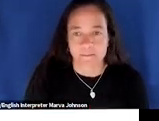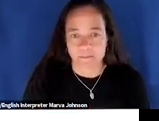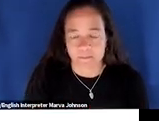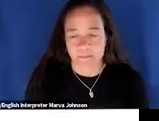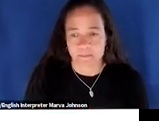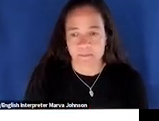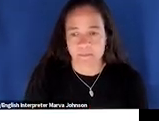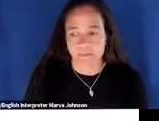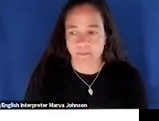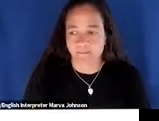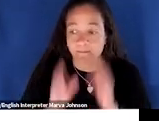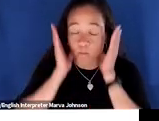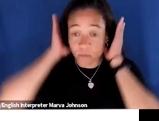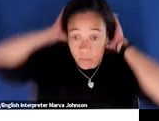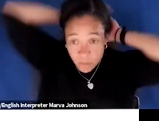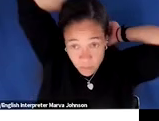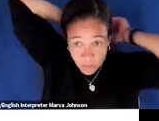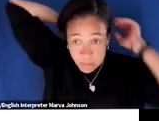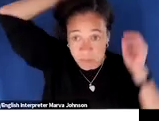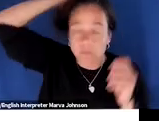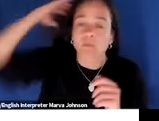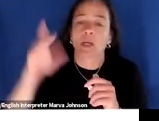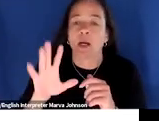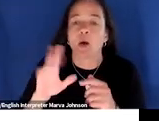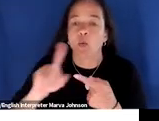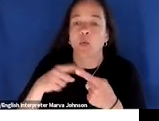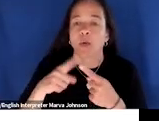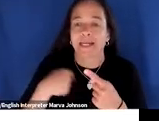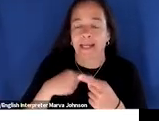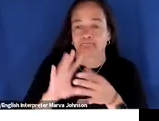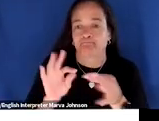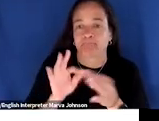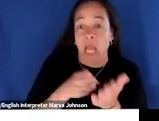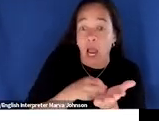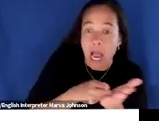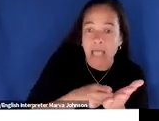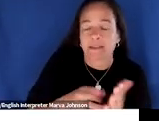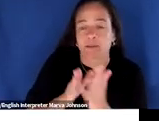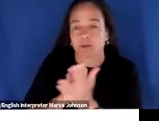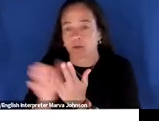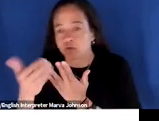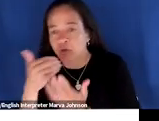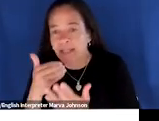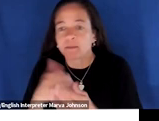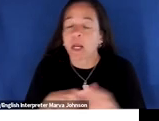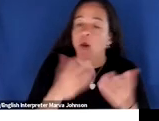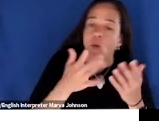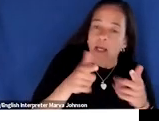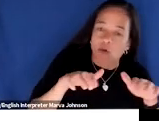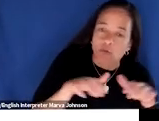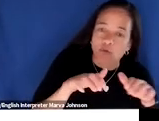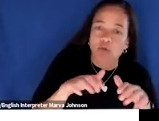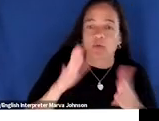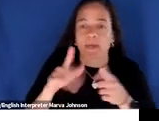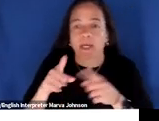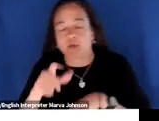you know when i what i'm talking about with being honest or transparent you know saying what you are doing and what you aren't doing when it comes to climate action